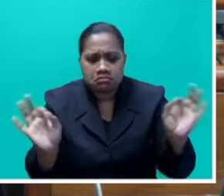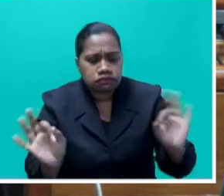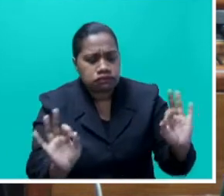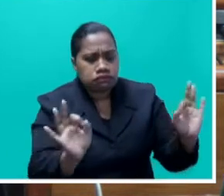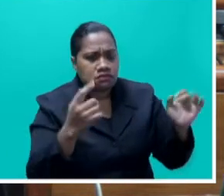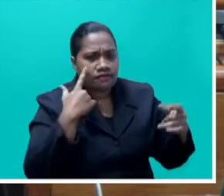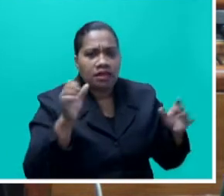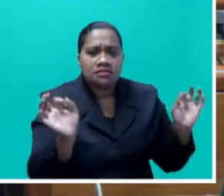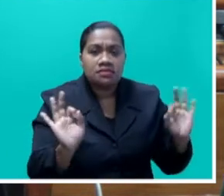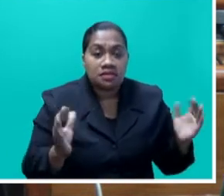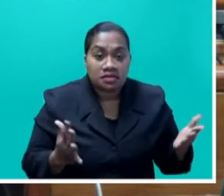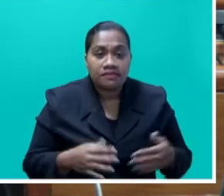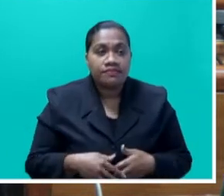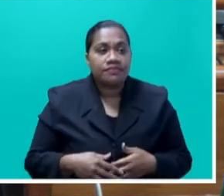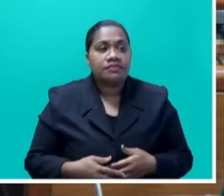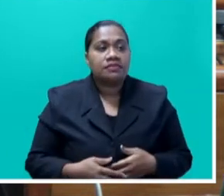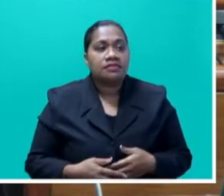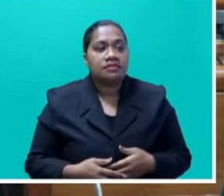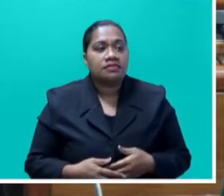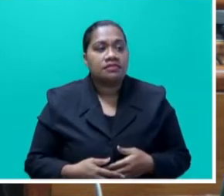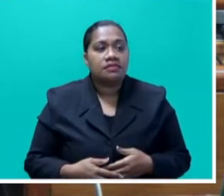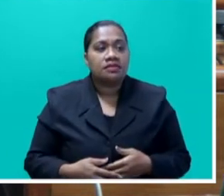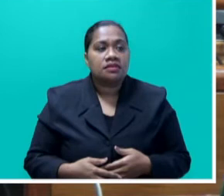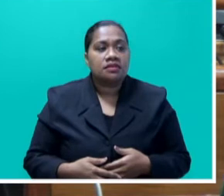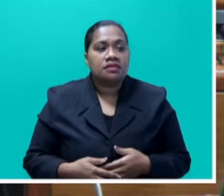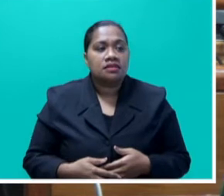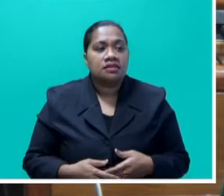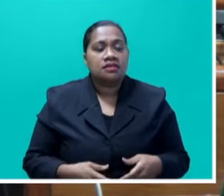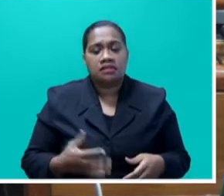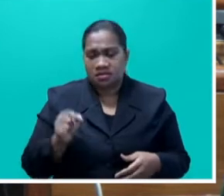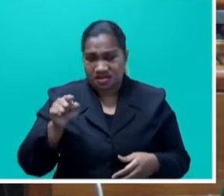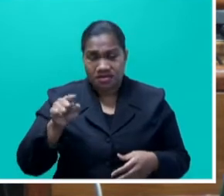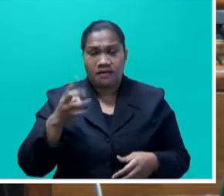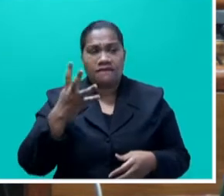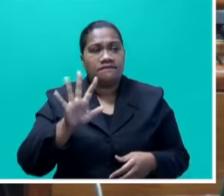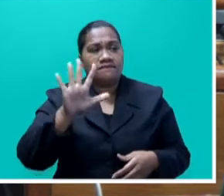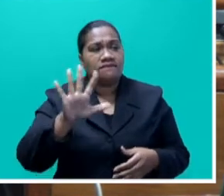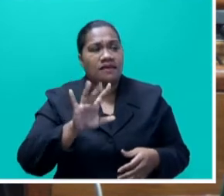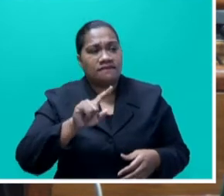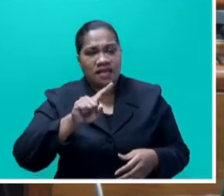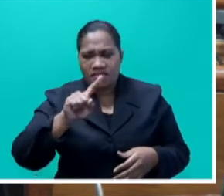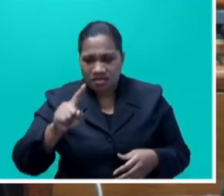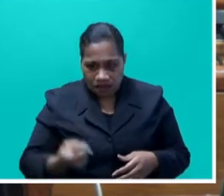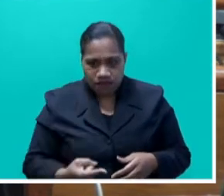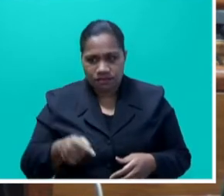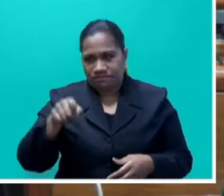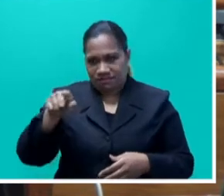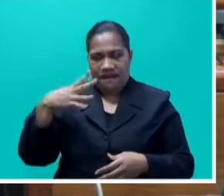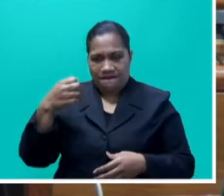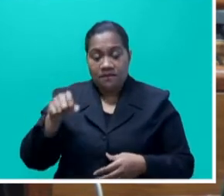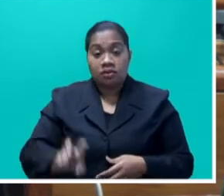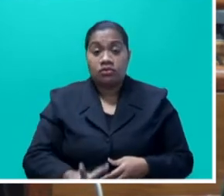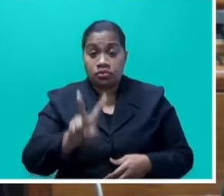Mr Speaker say you go to KRC now you'll find this coal storage facility, 45,000, the facility is there. There are two coal